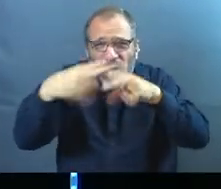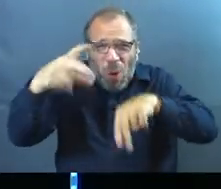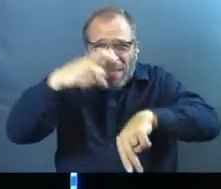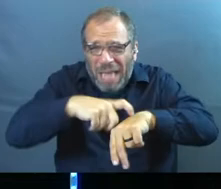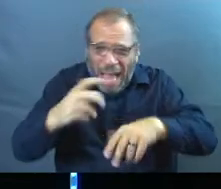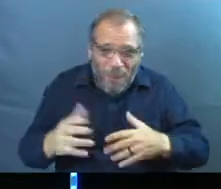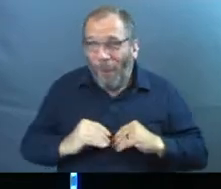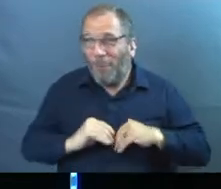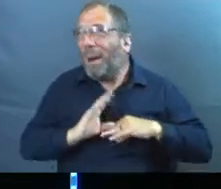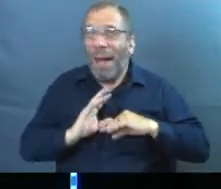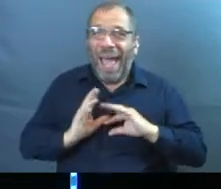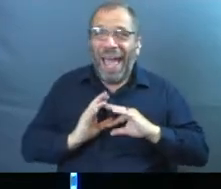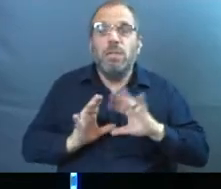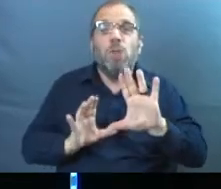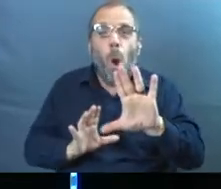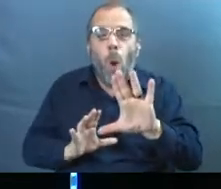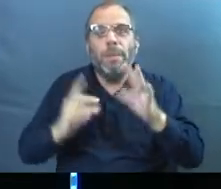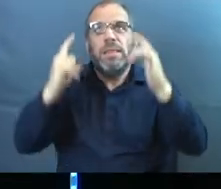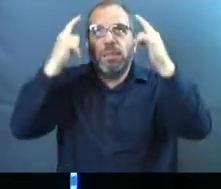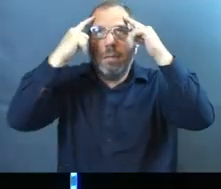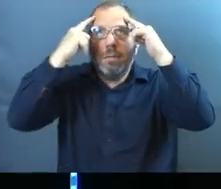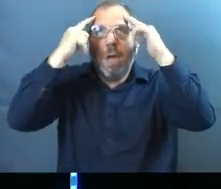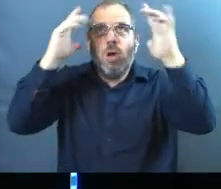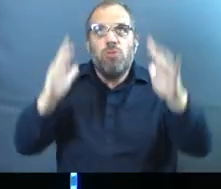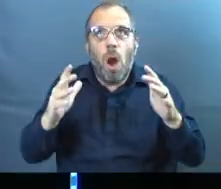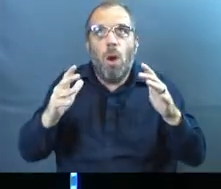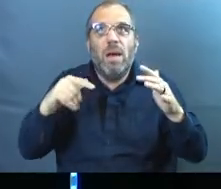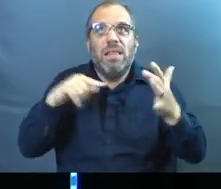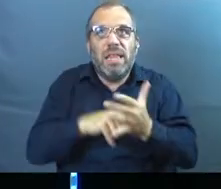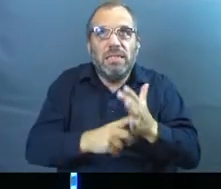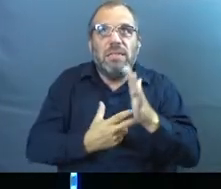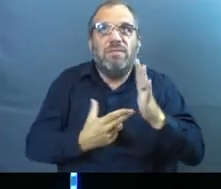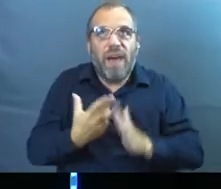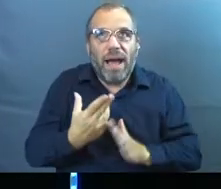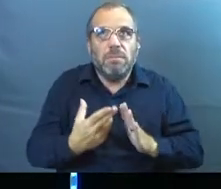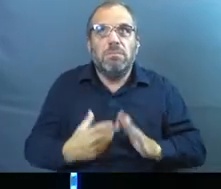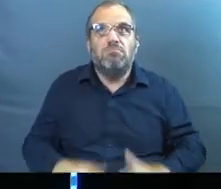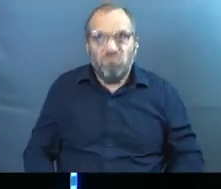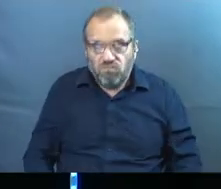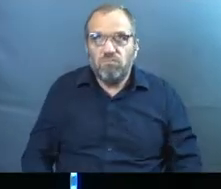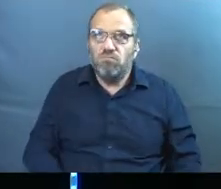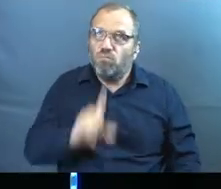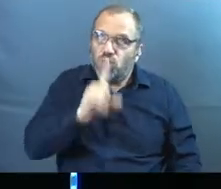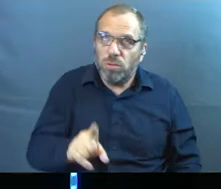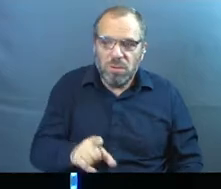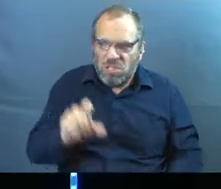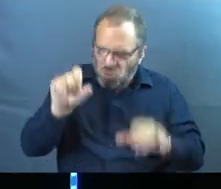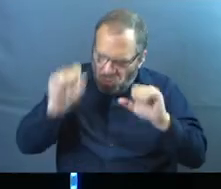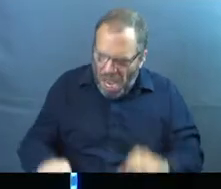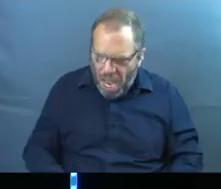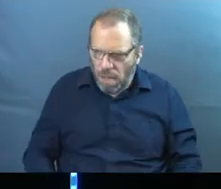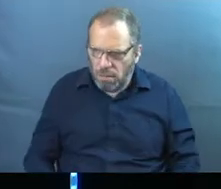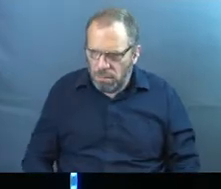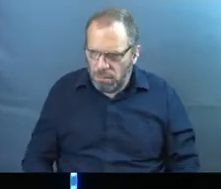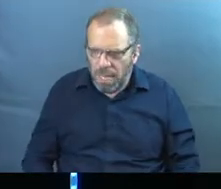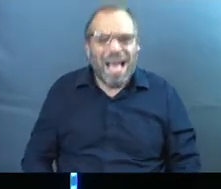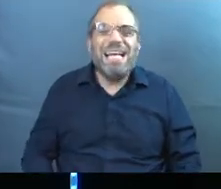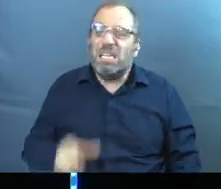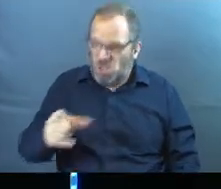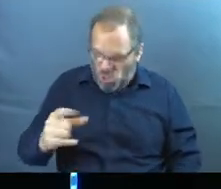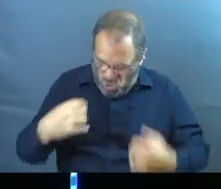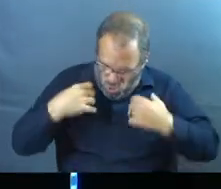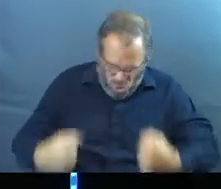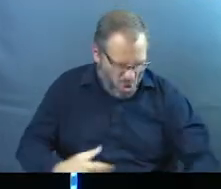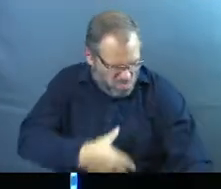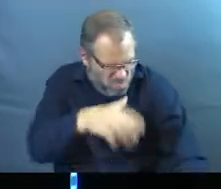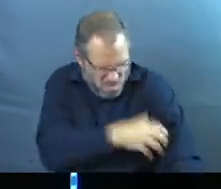super encouraged. You know what I mean? It's like, but to really be like, no, this is a fact. You can do this. Not because